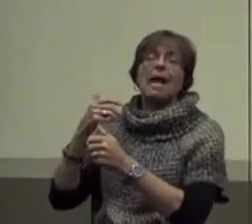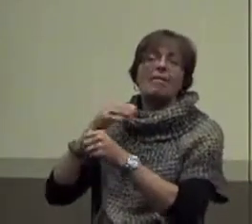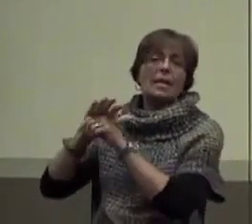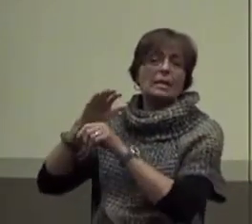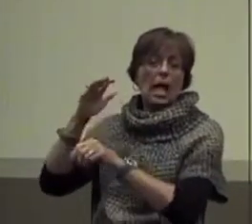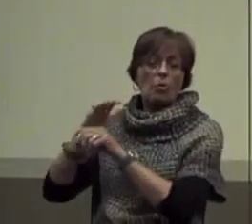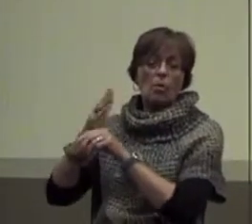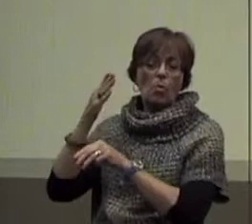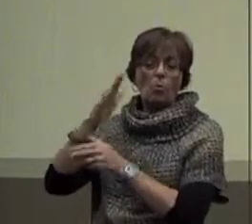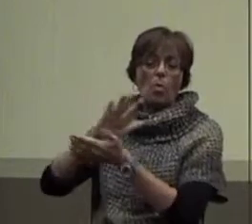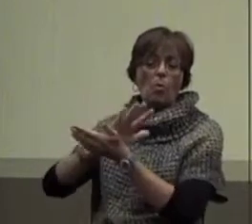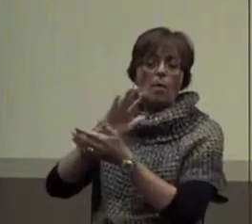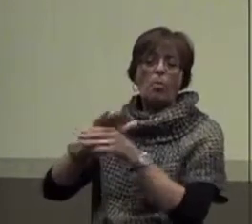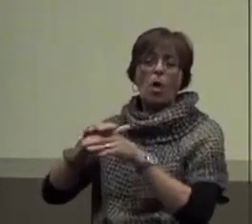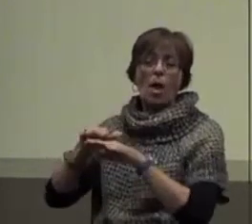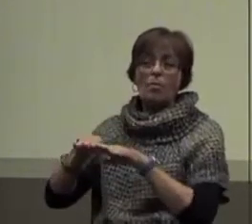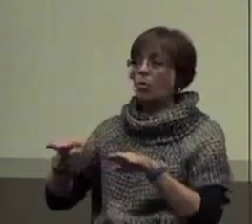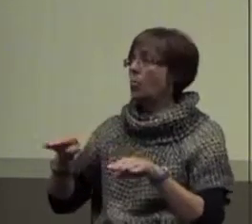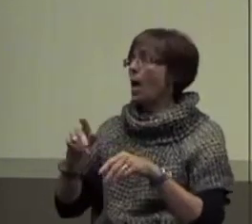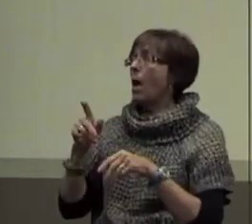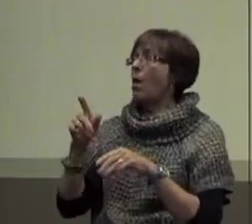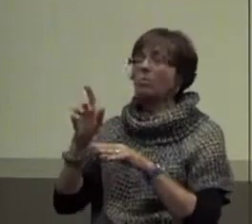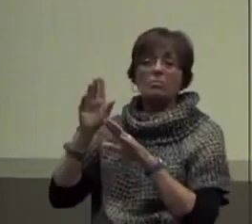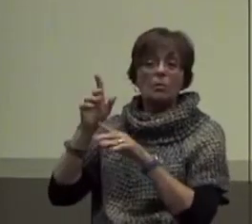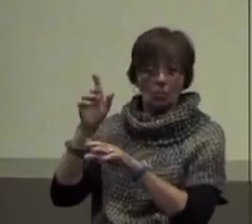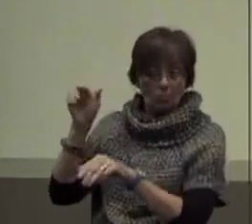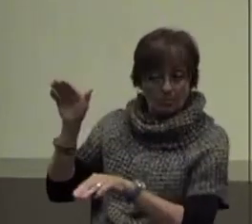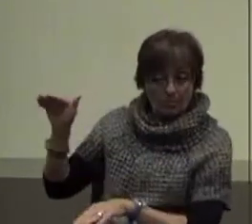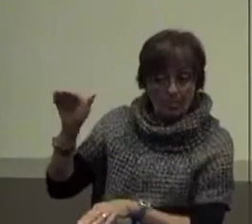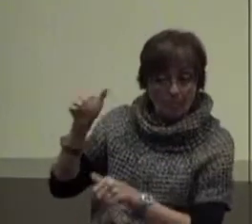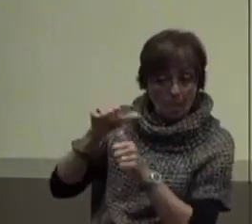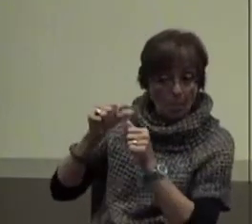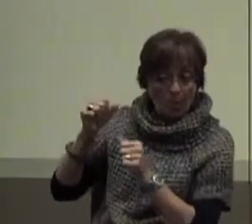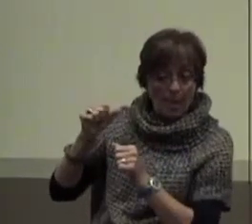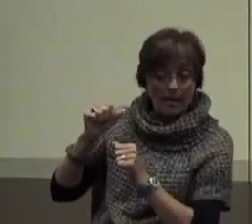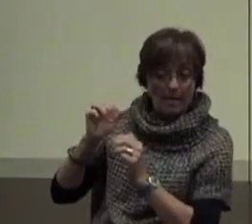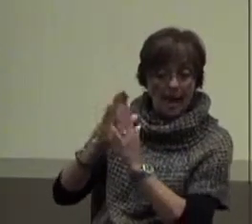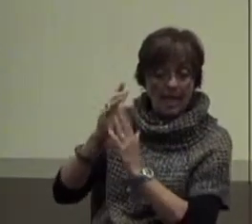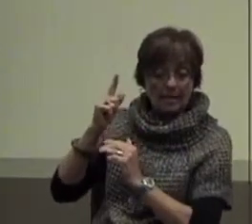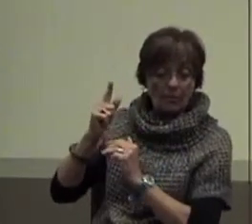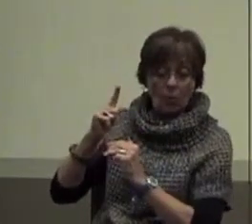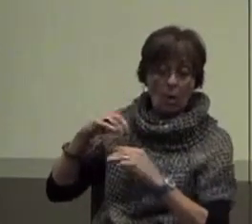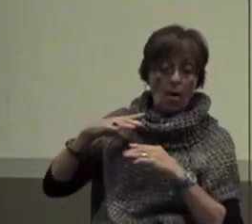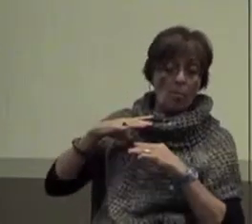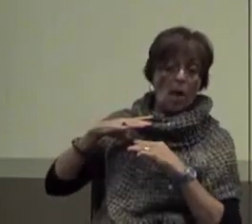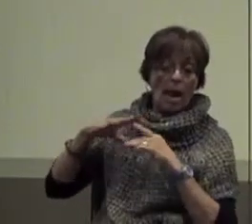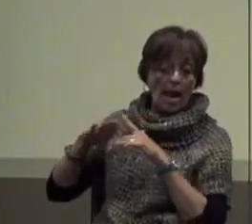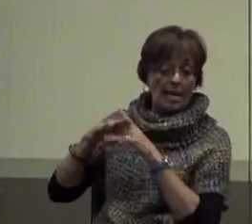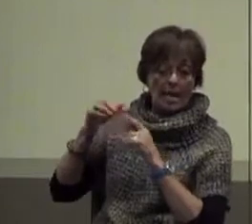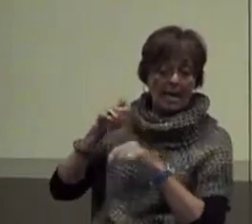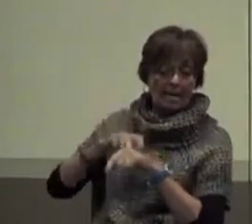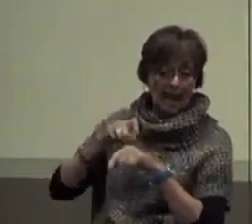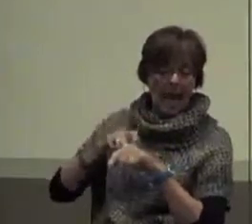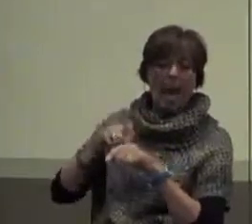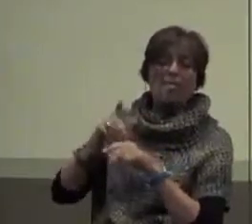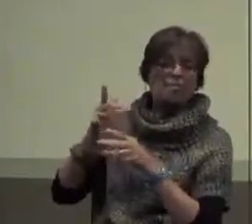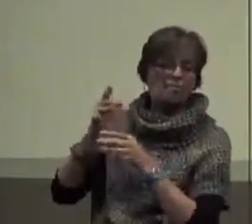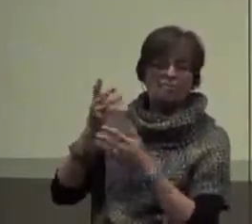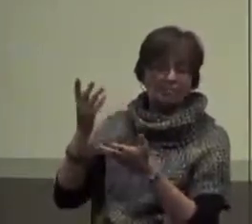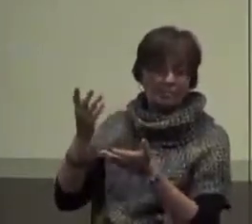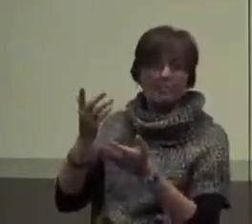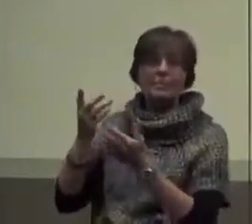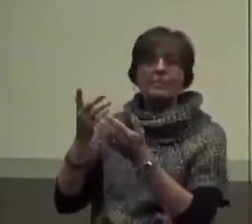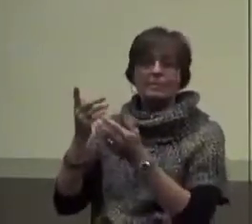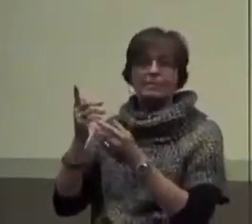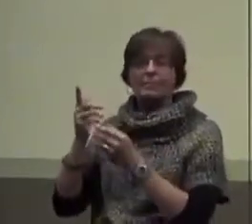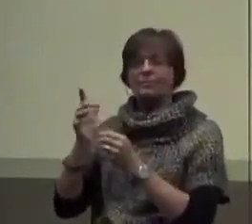paper on the ground, be like, remember, you can ask for a break anytime. Right? Or get that PICS card right to them. Right? Or whatever it